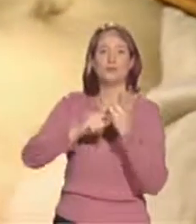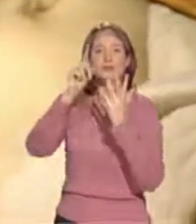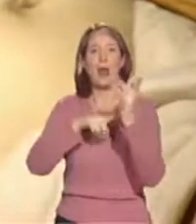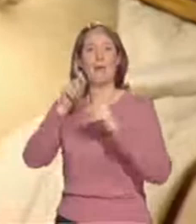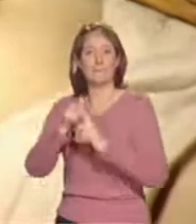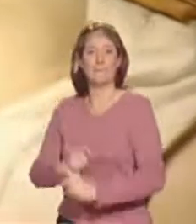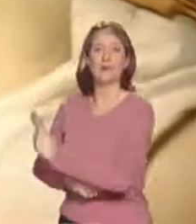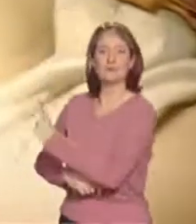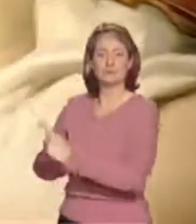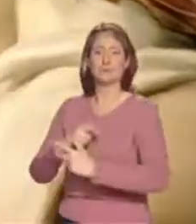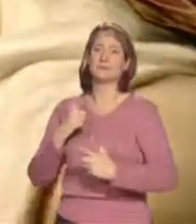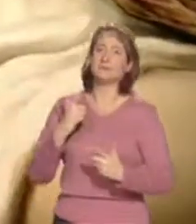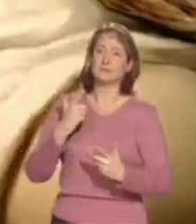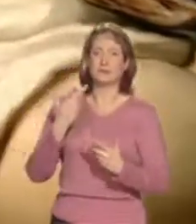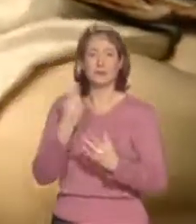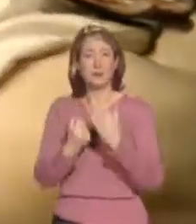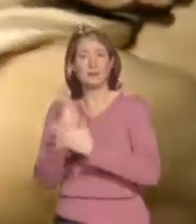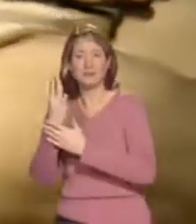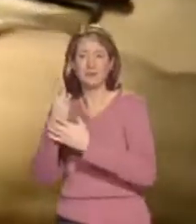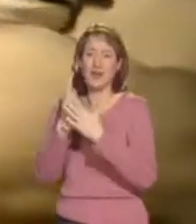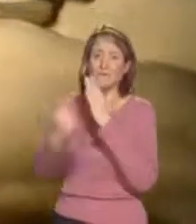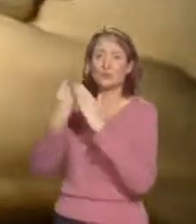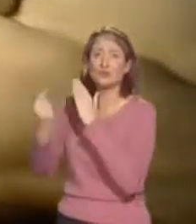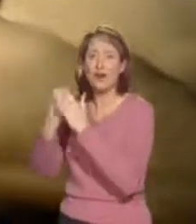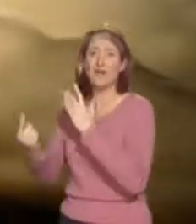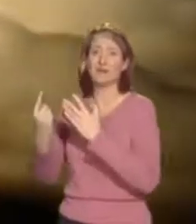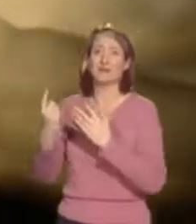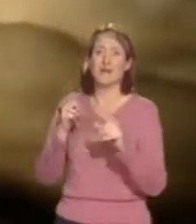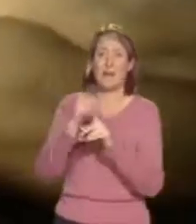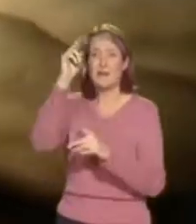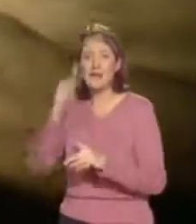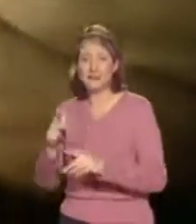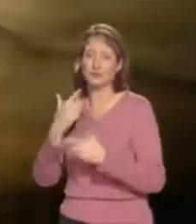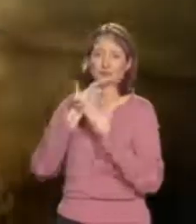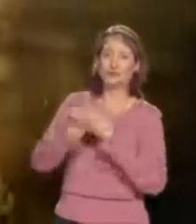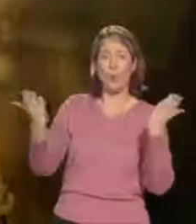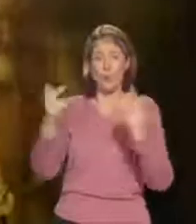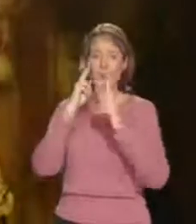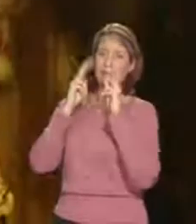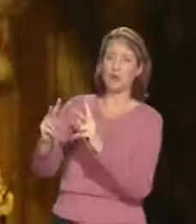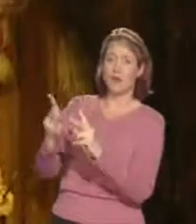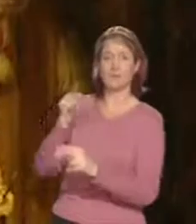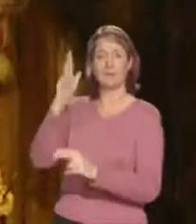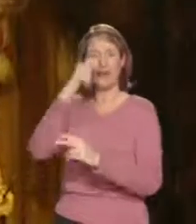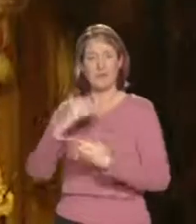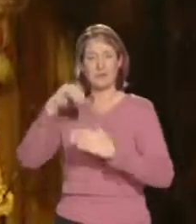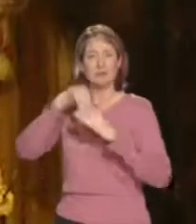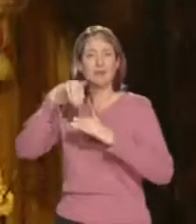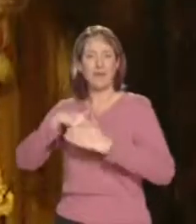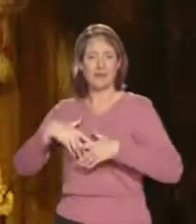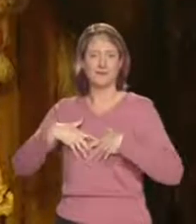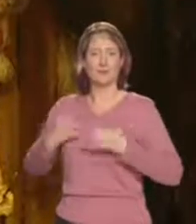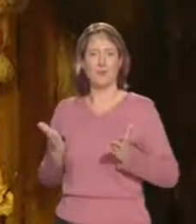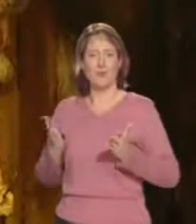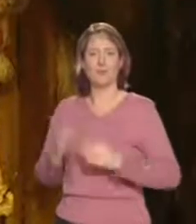relatively detached way, painting the dissection and observing what a corpse is like from the inside. Here, though, this is pure